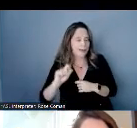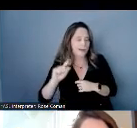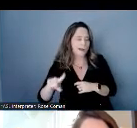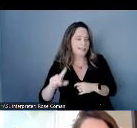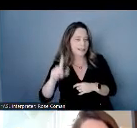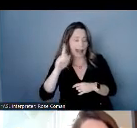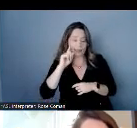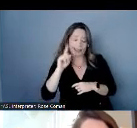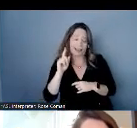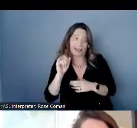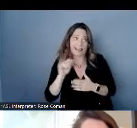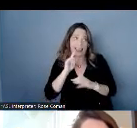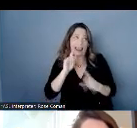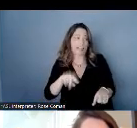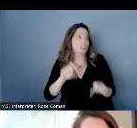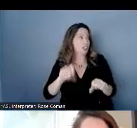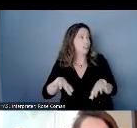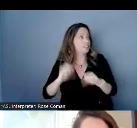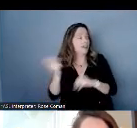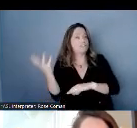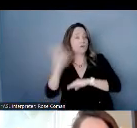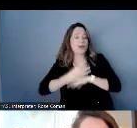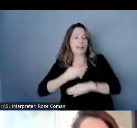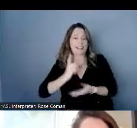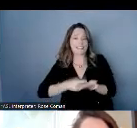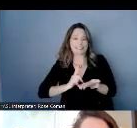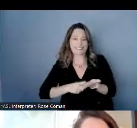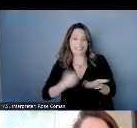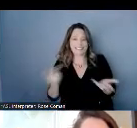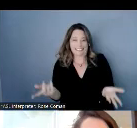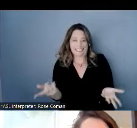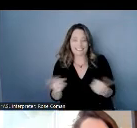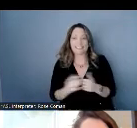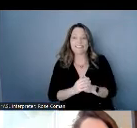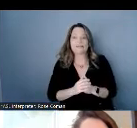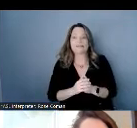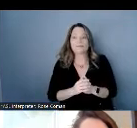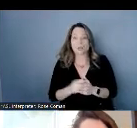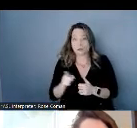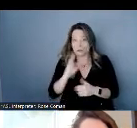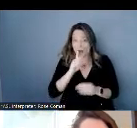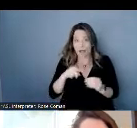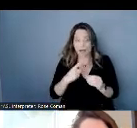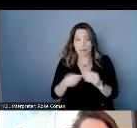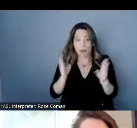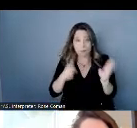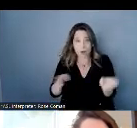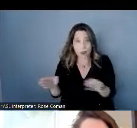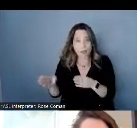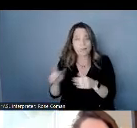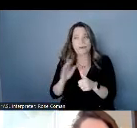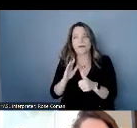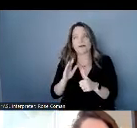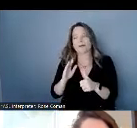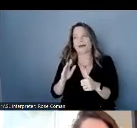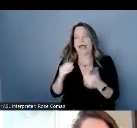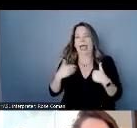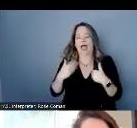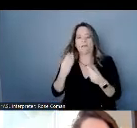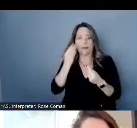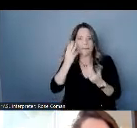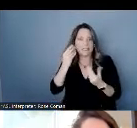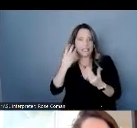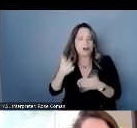discuss this for the next four days so you talk about preparation uh prep material and having context